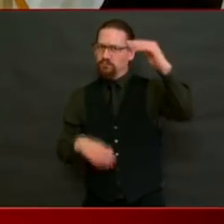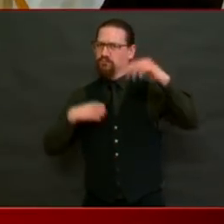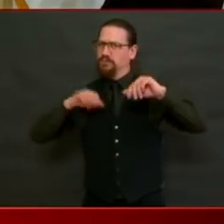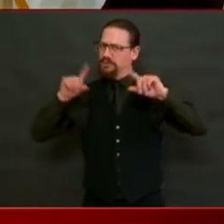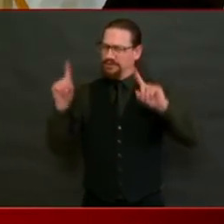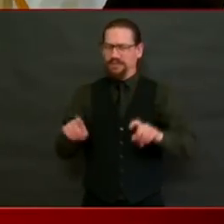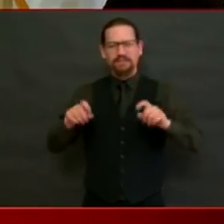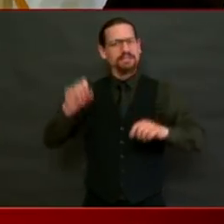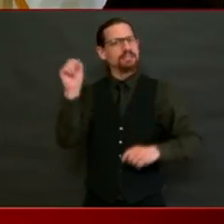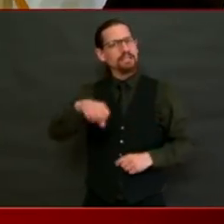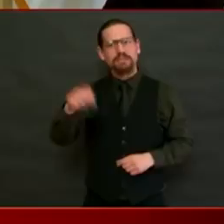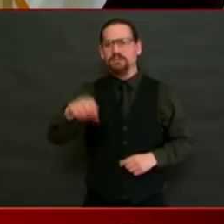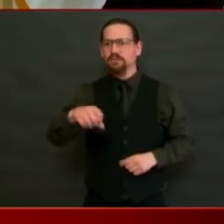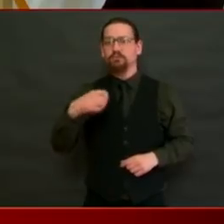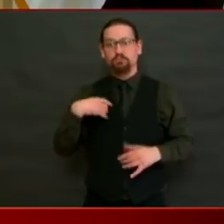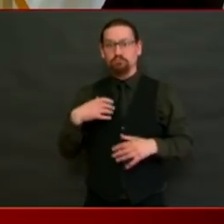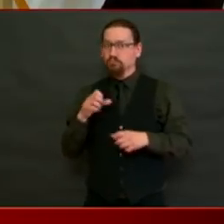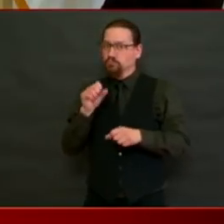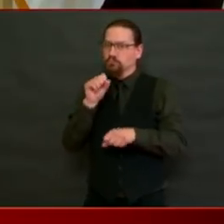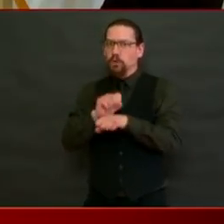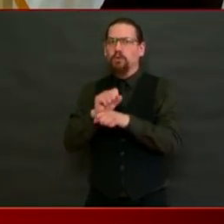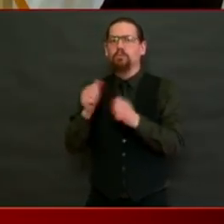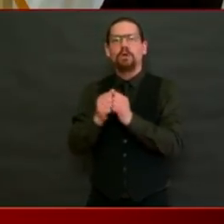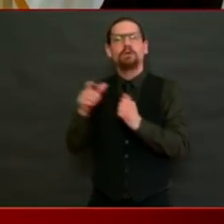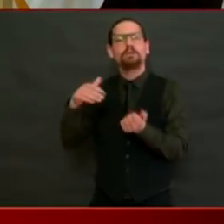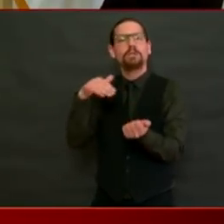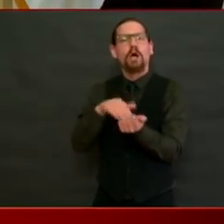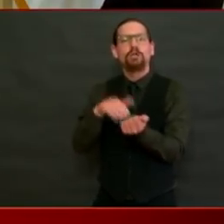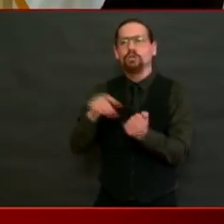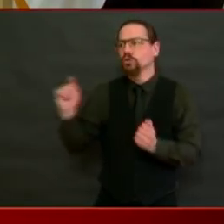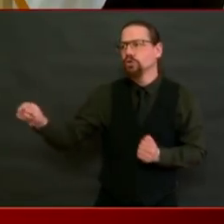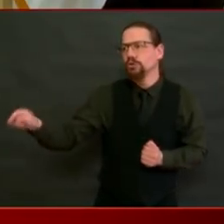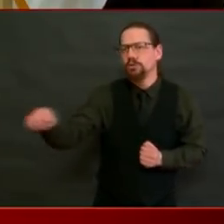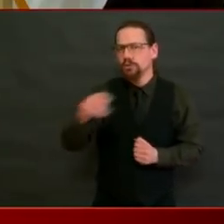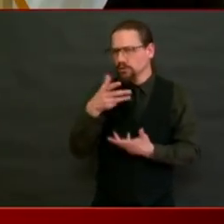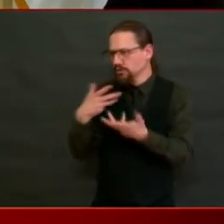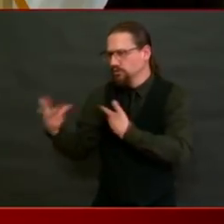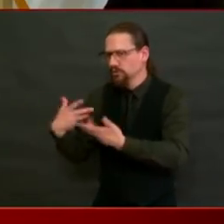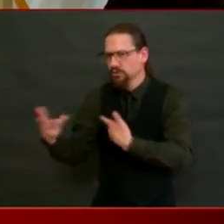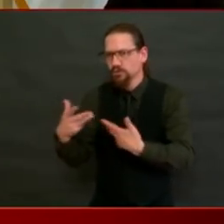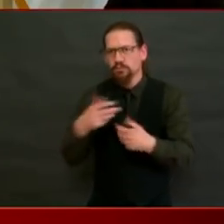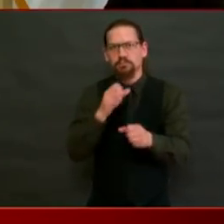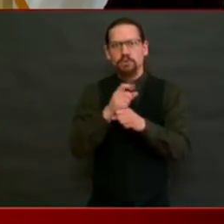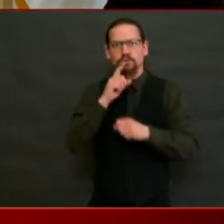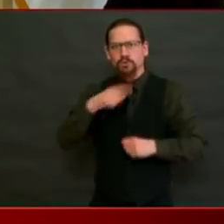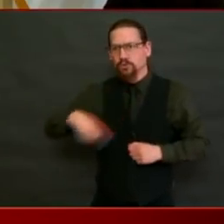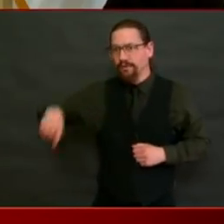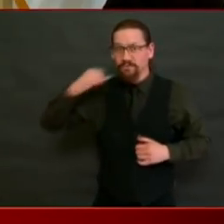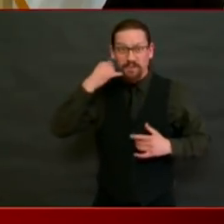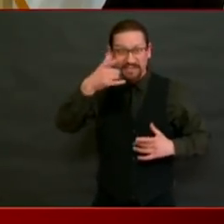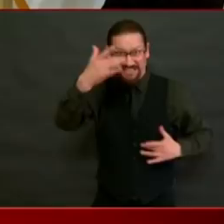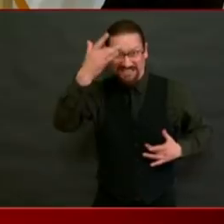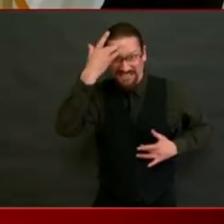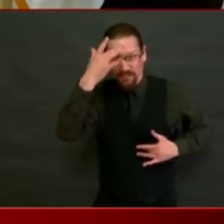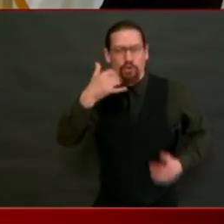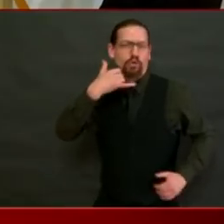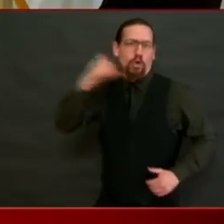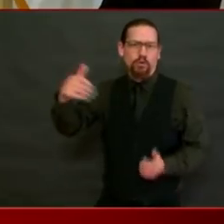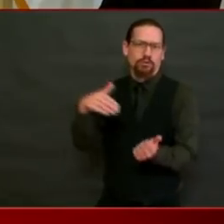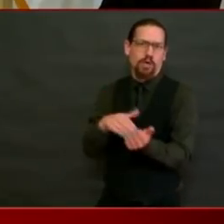primary care providers because that is who needs to be called in order to have tests performed.